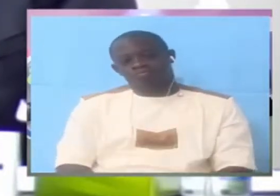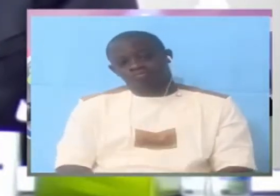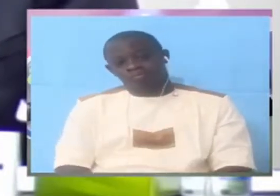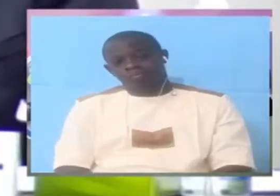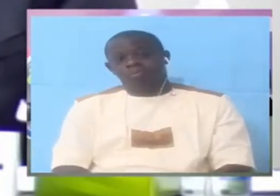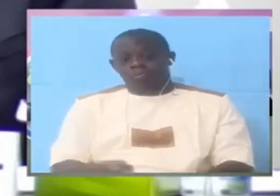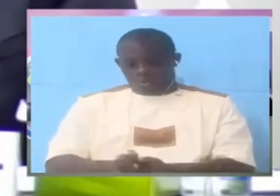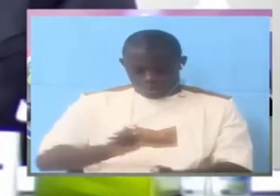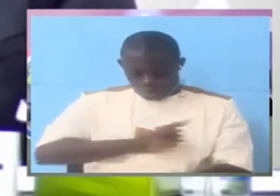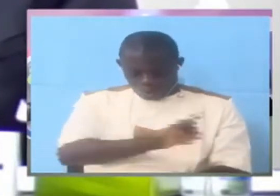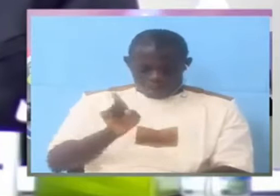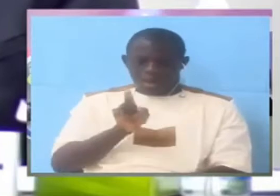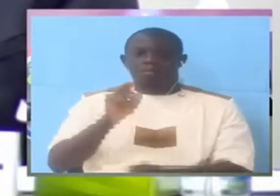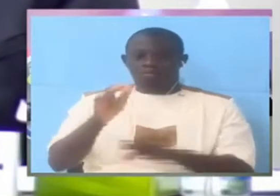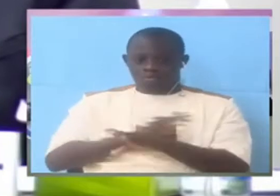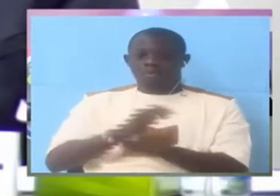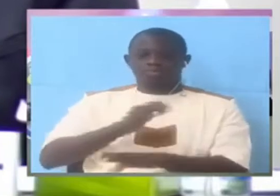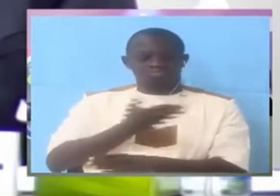We have heard from Peter.